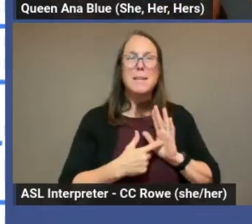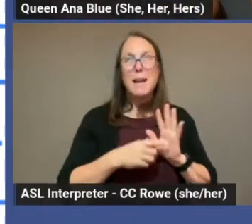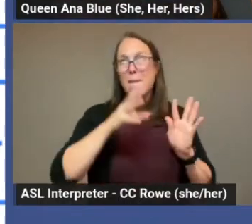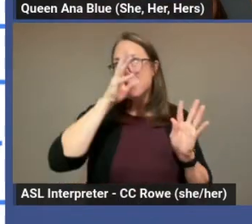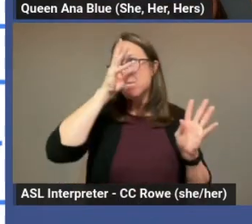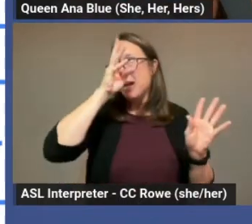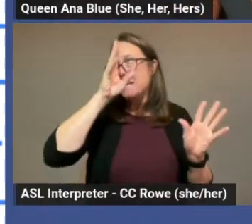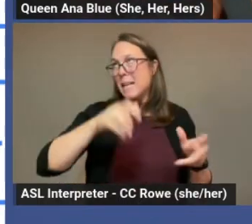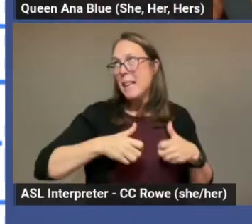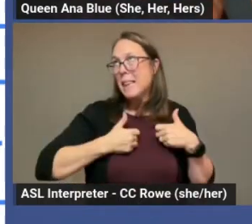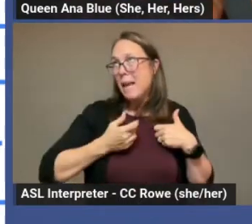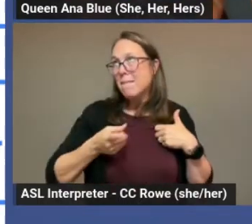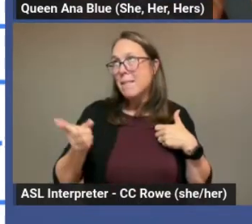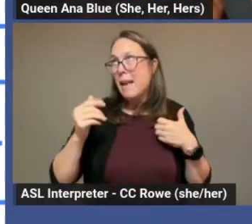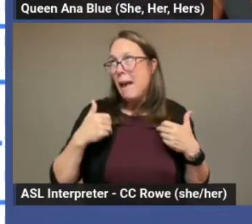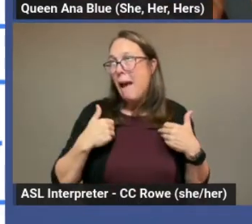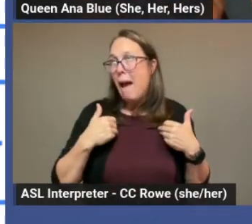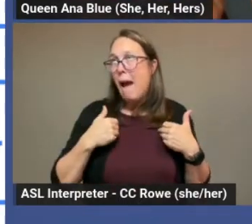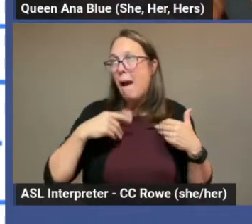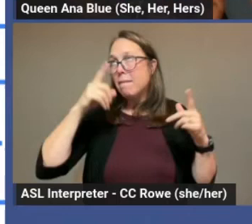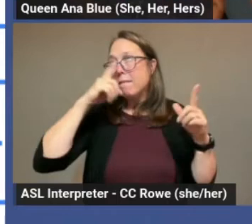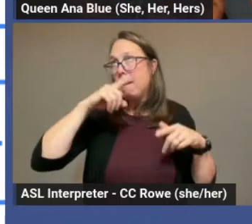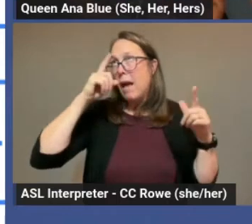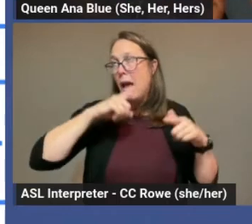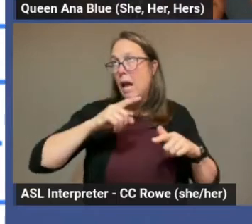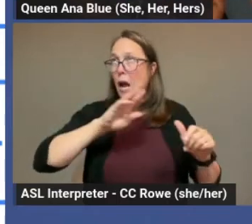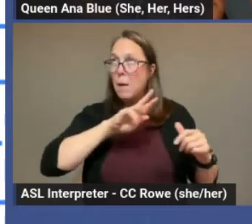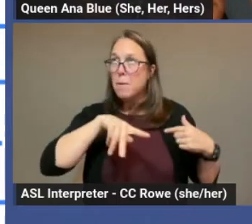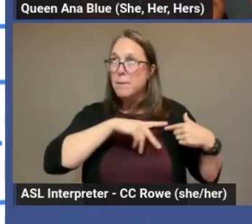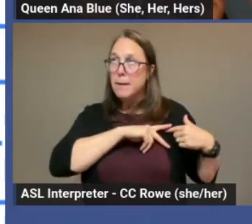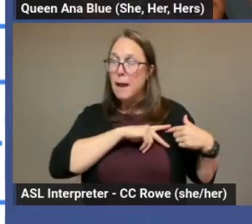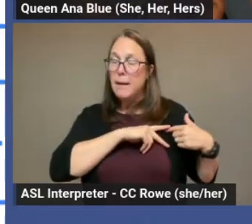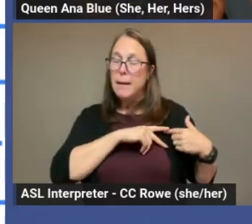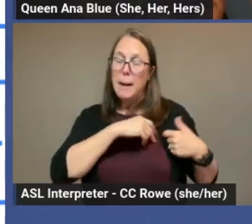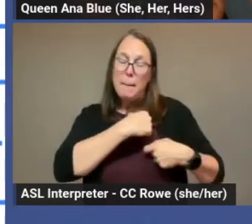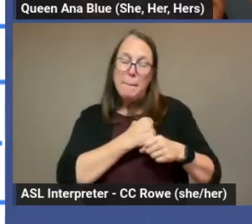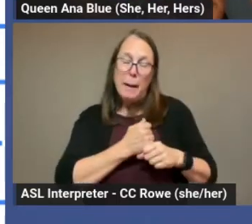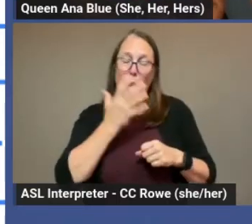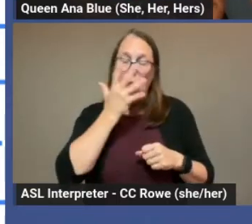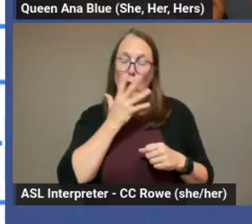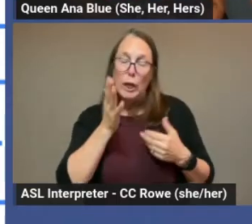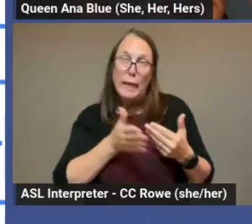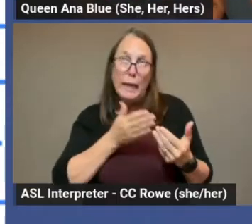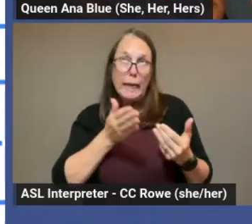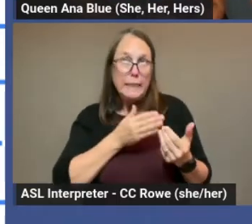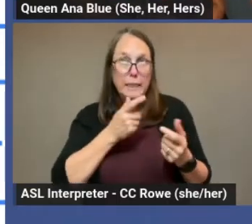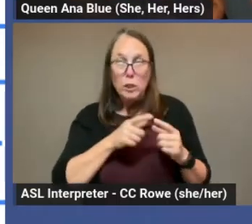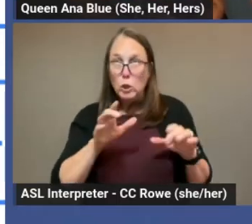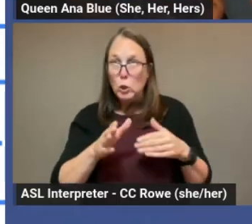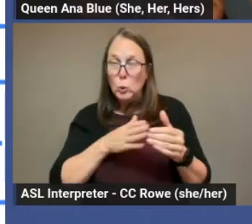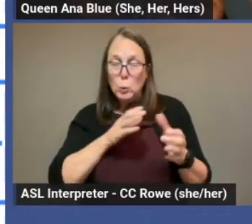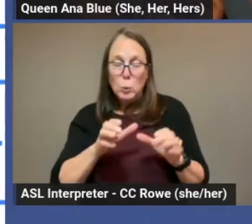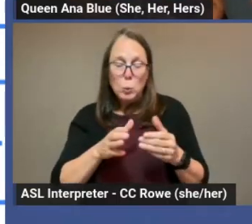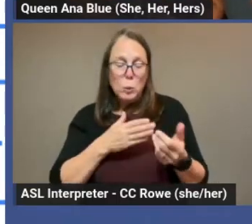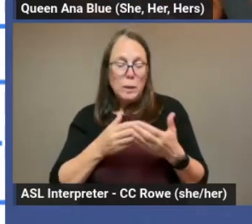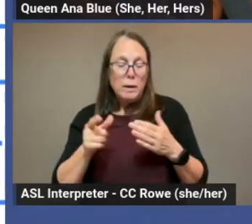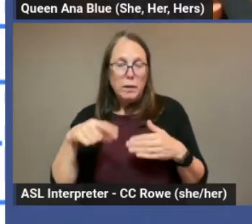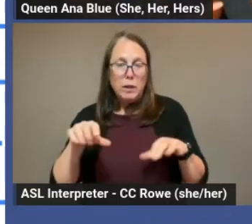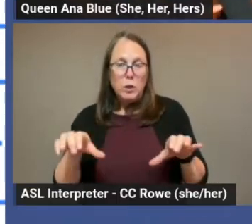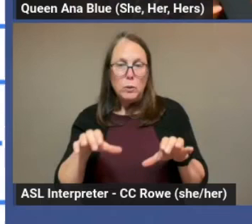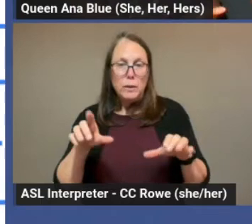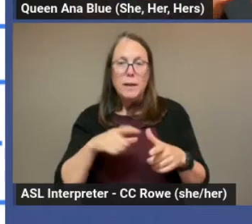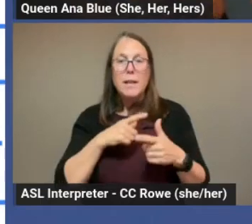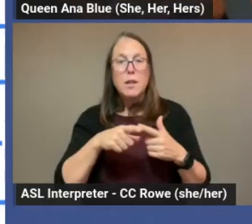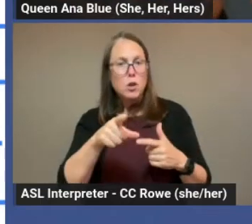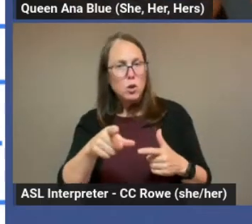life that they have, this fake persona, where they make it look easy to be or do whatever they're doing. And then sometimes you